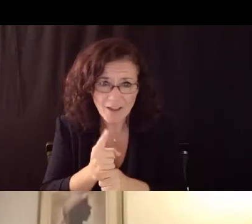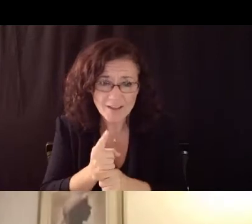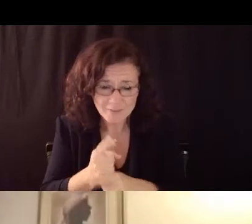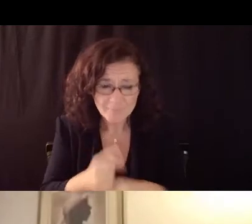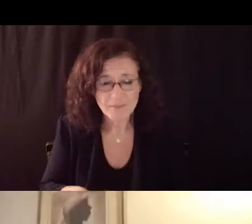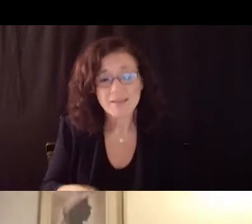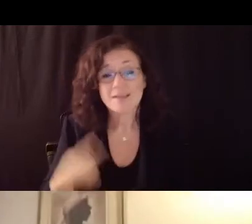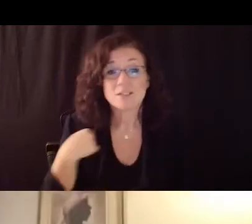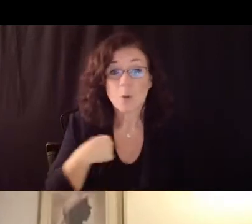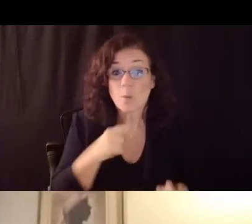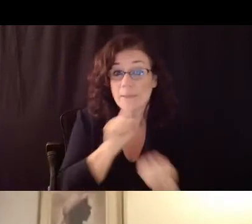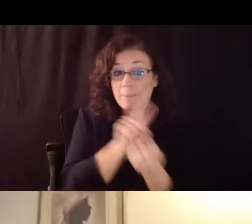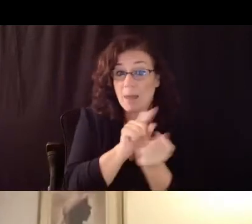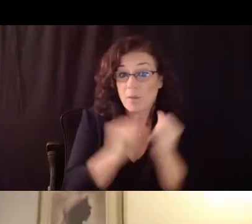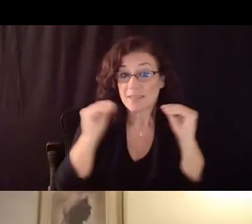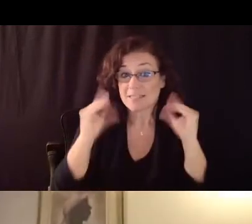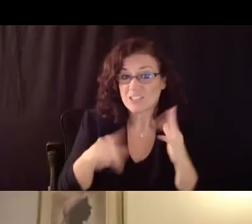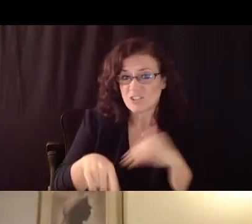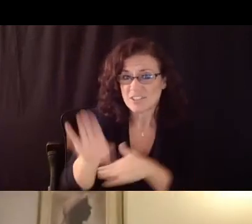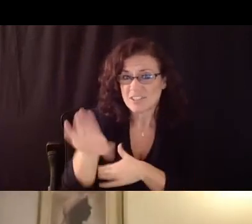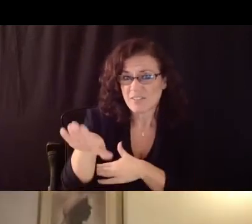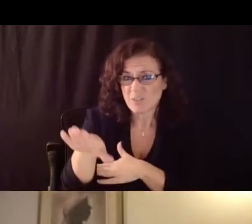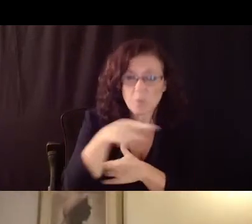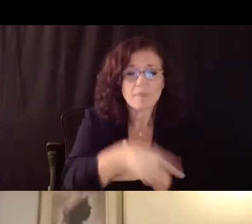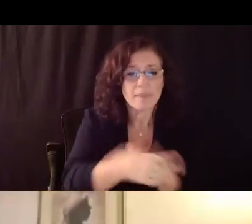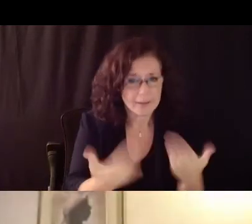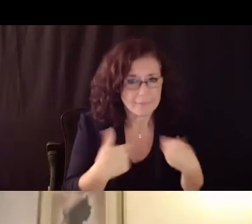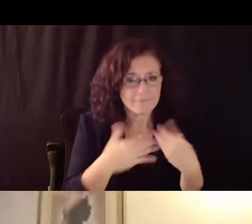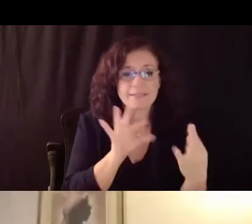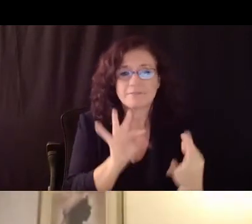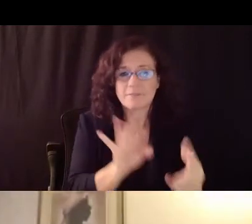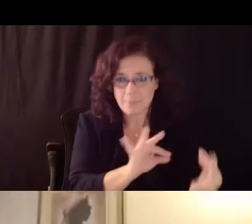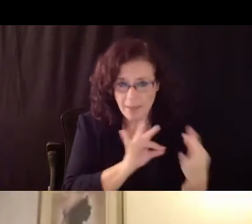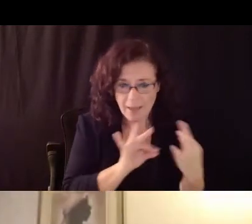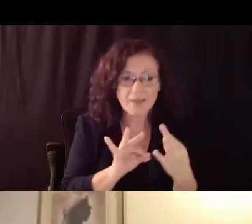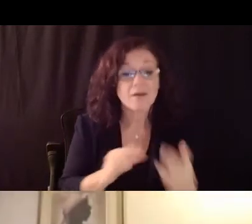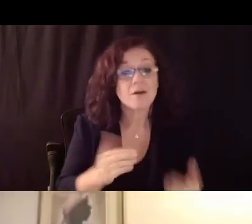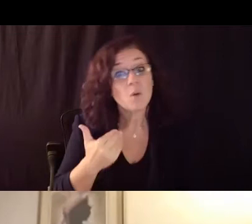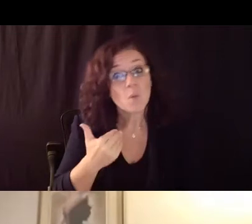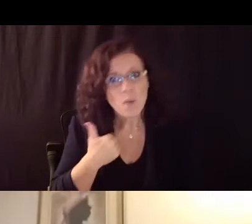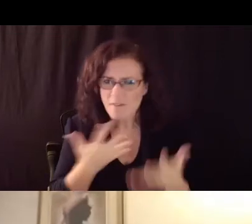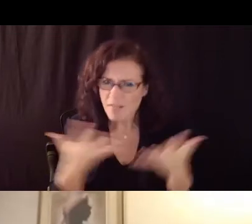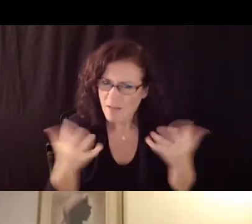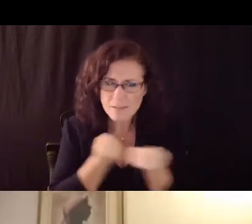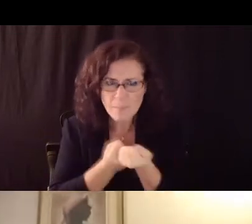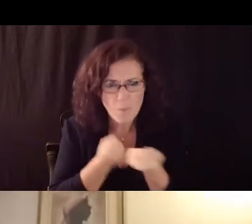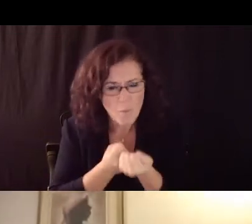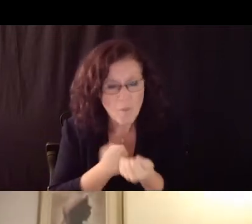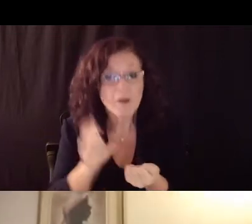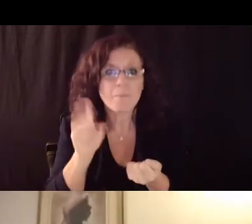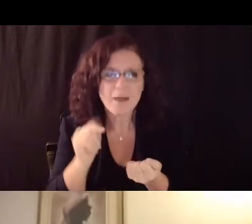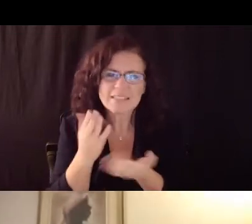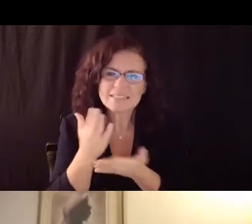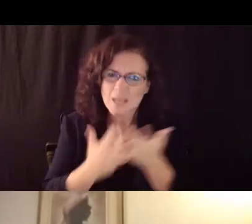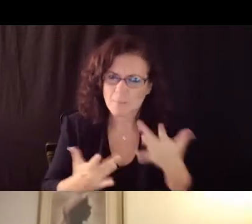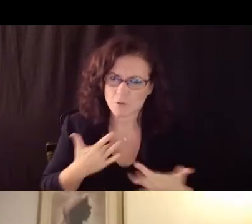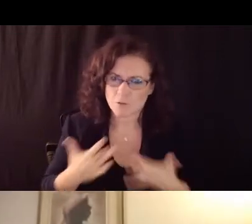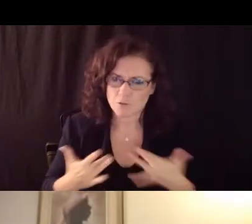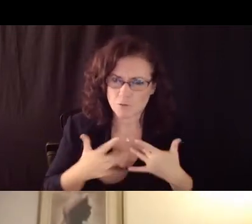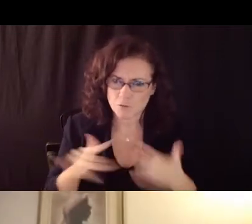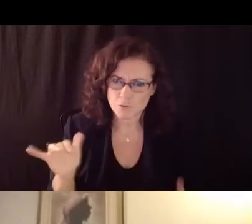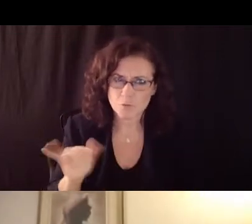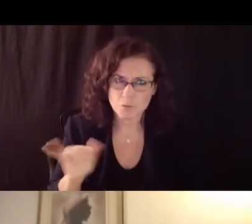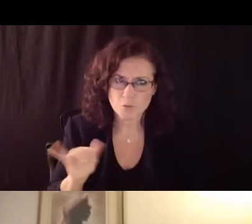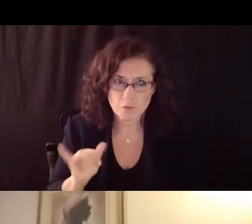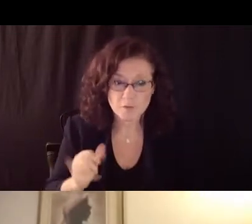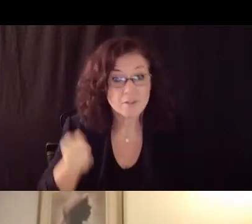us feedback we had a lot of support from that group some concerns on the details because you know some of us are like